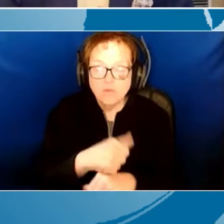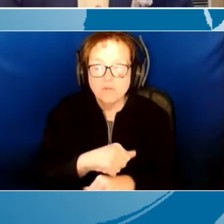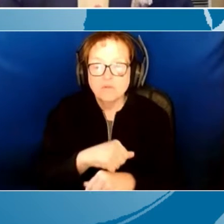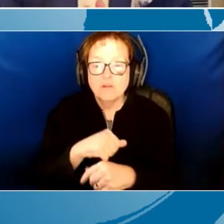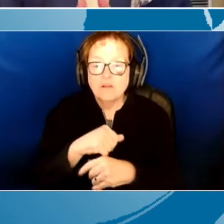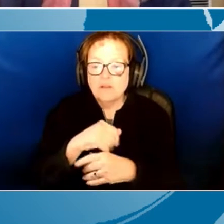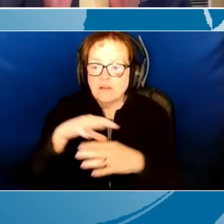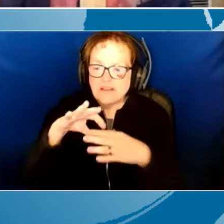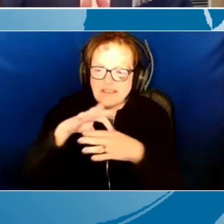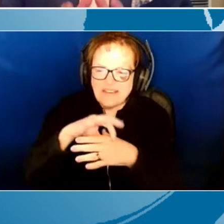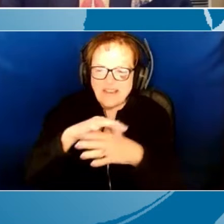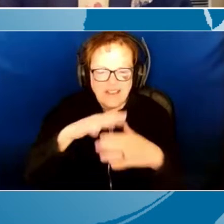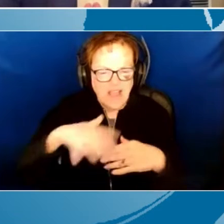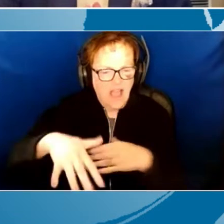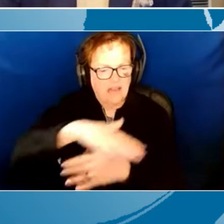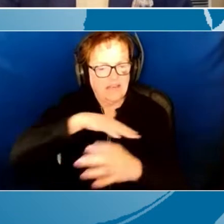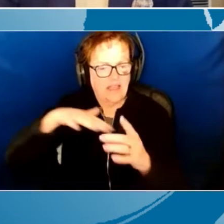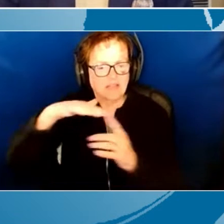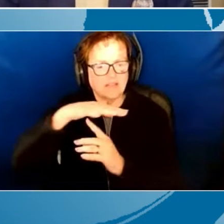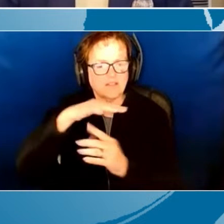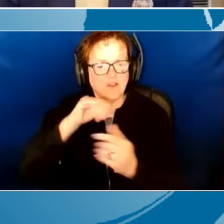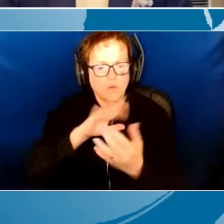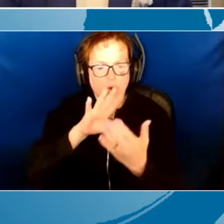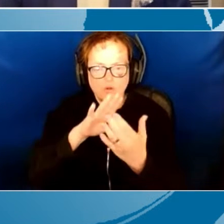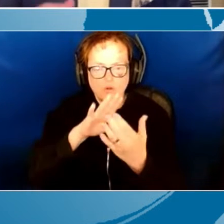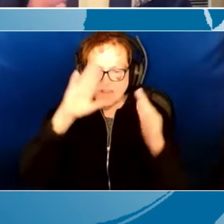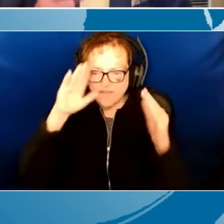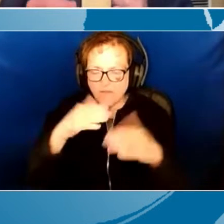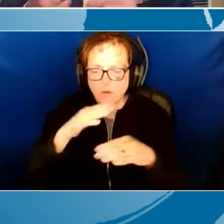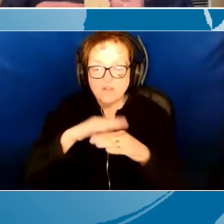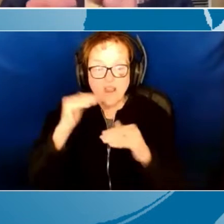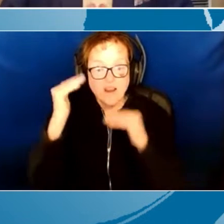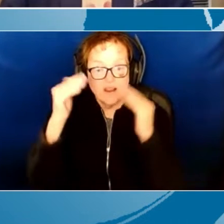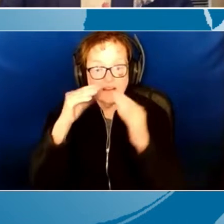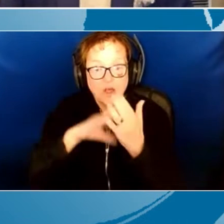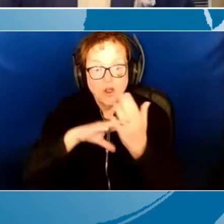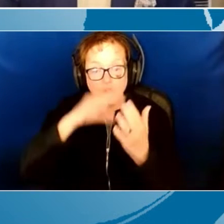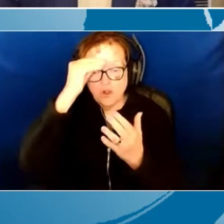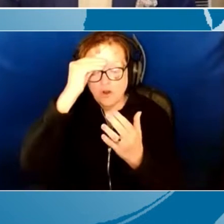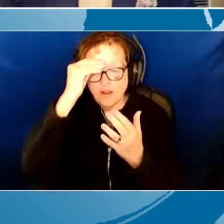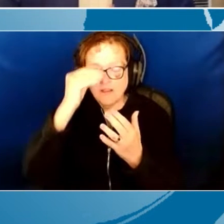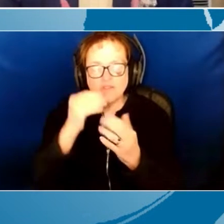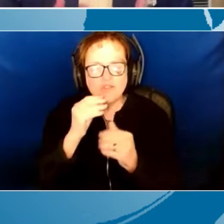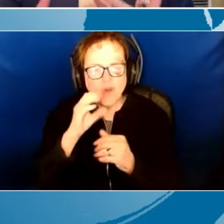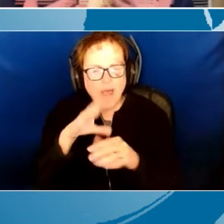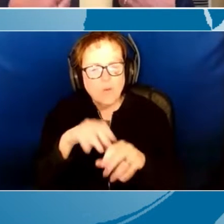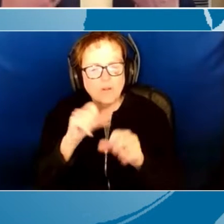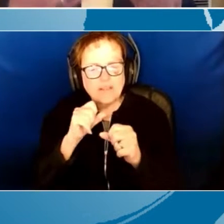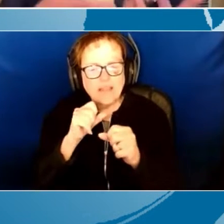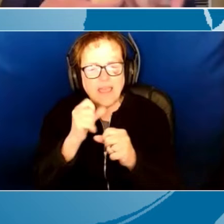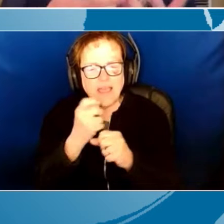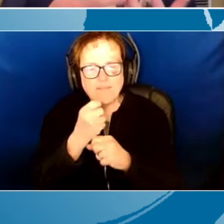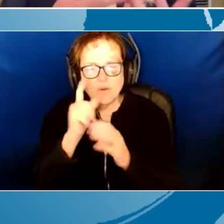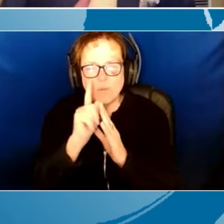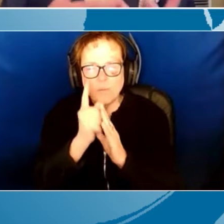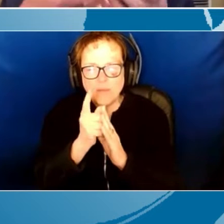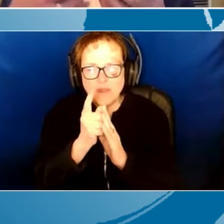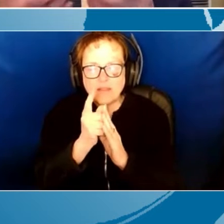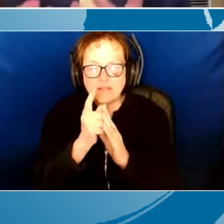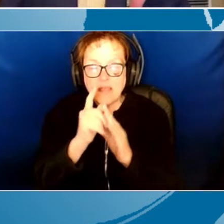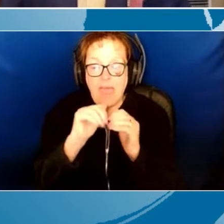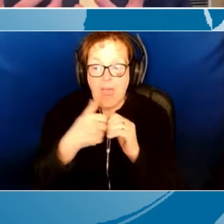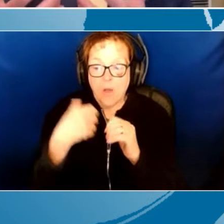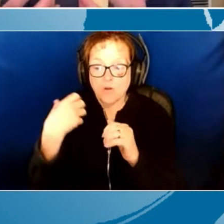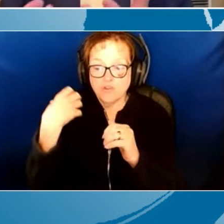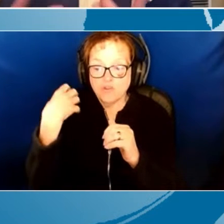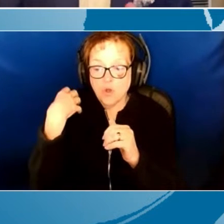approach, that's focused on adult learning. And so I'm to take a few minutes and talk to you about how does coaching